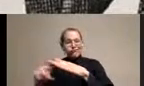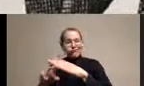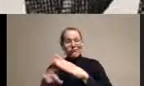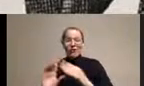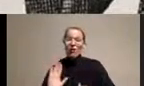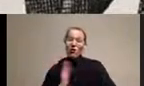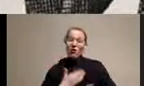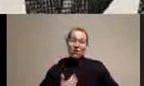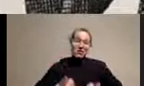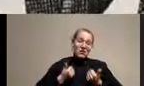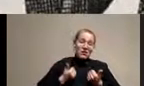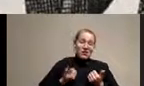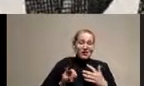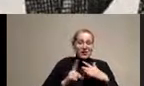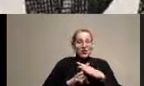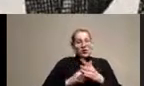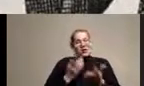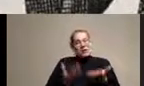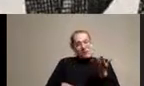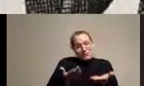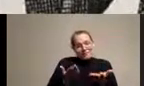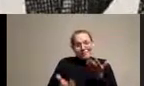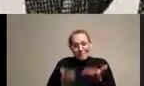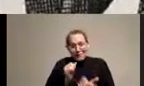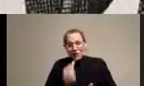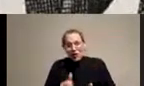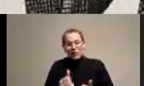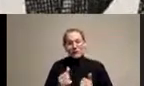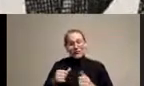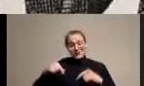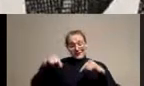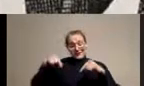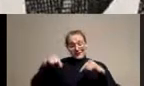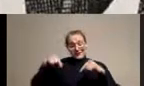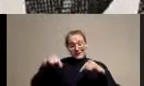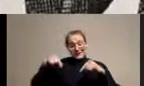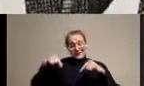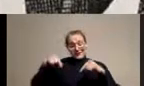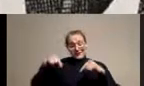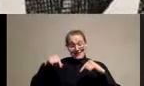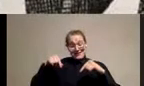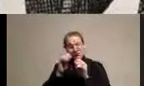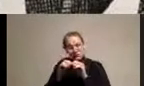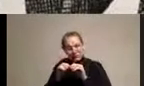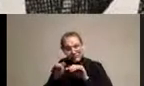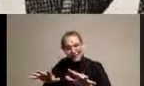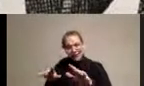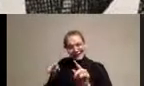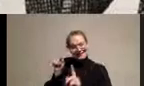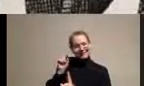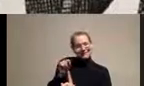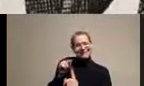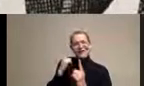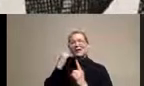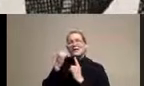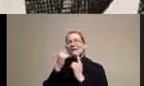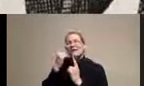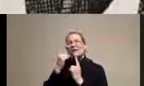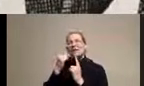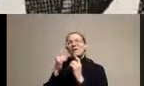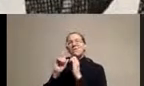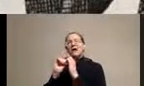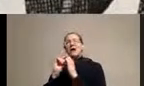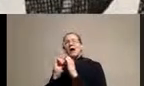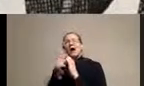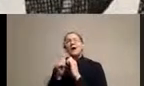that learning from this pandemic and thinking about how this pandemic can point us in a direction of what we need